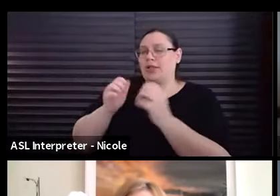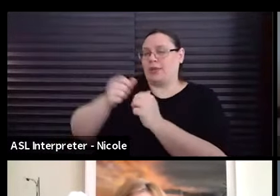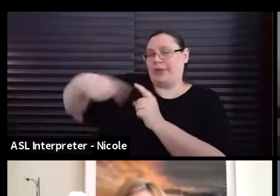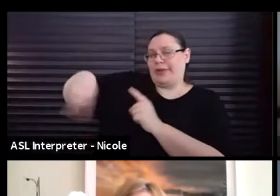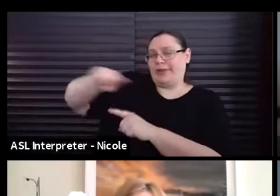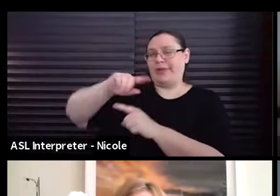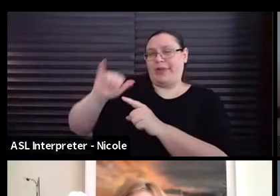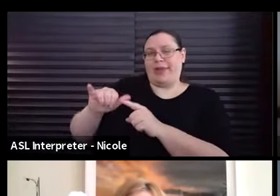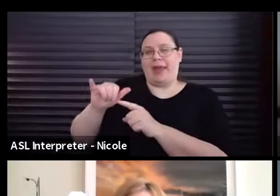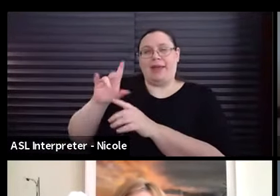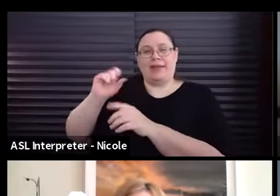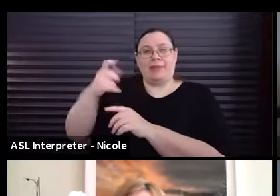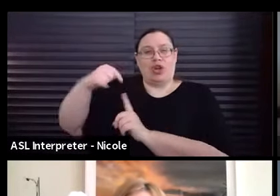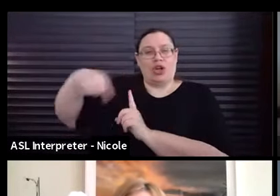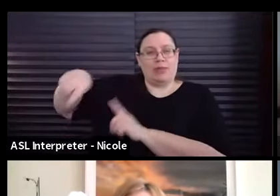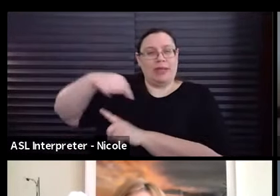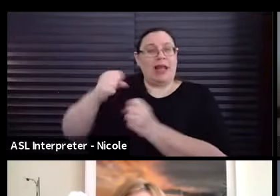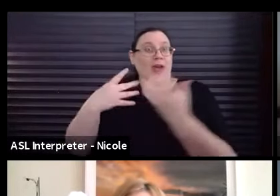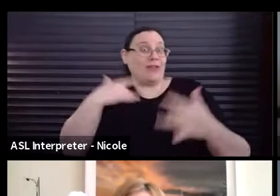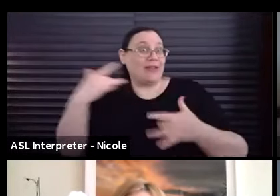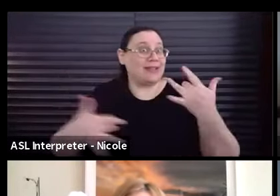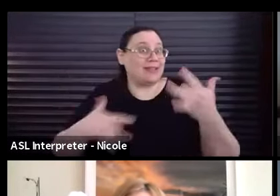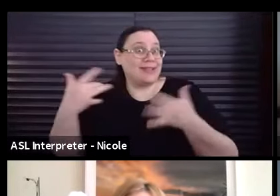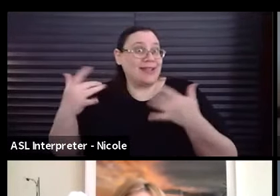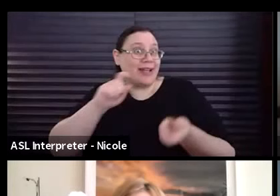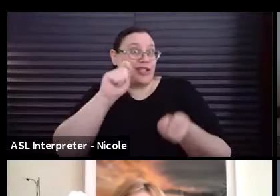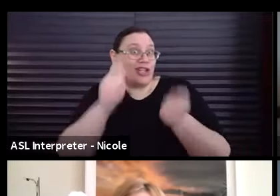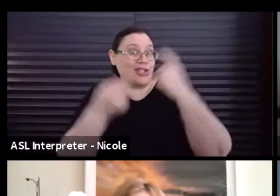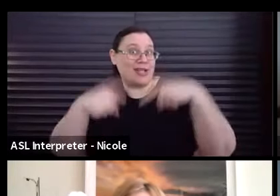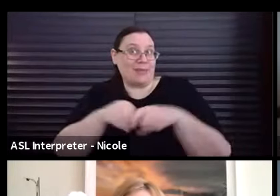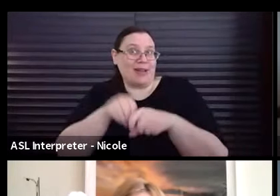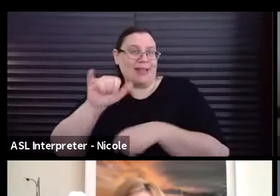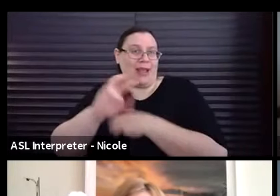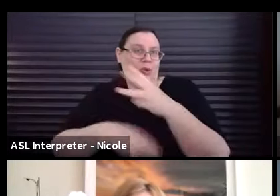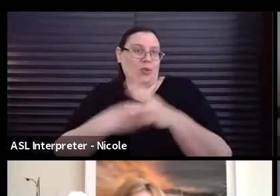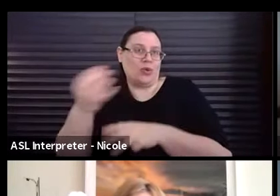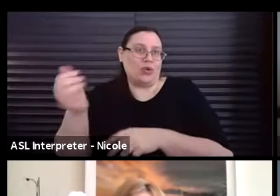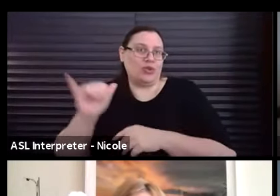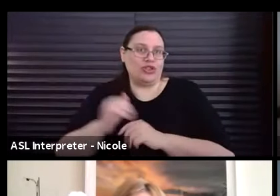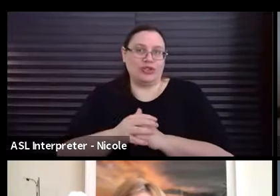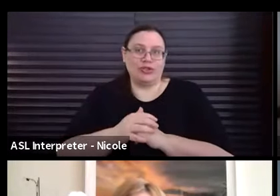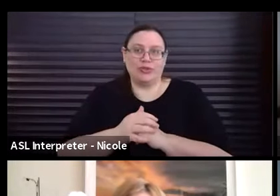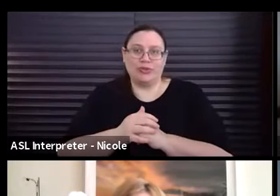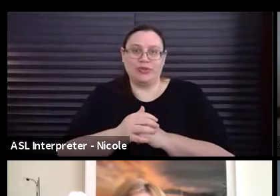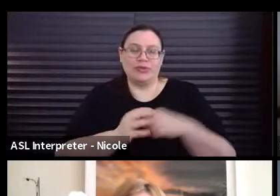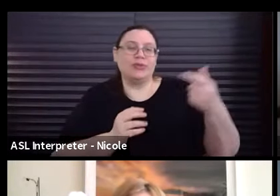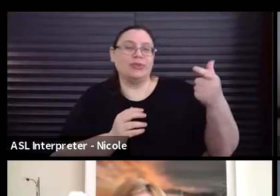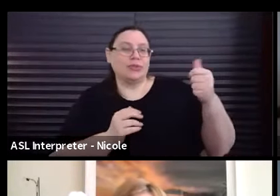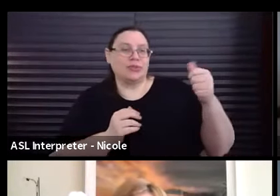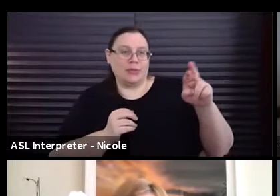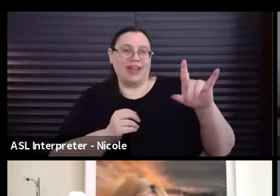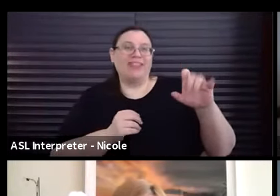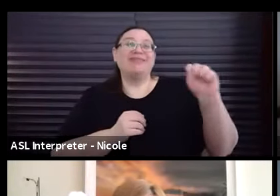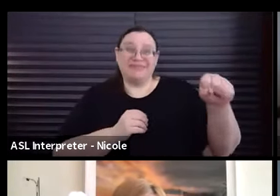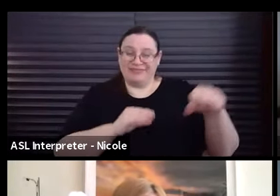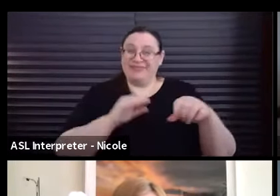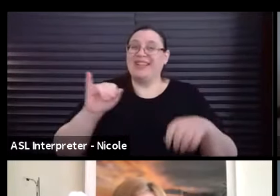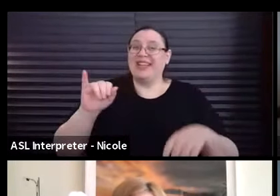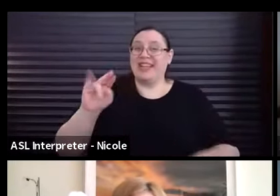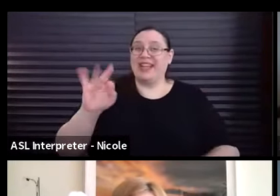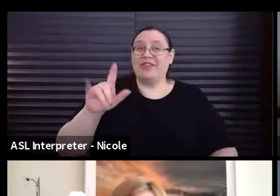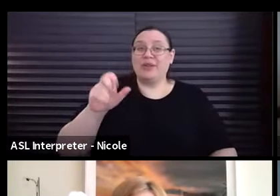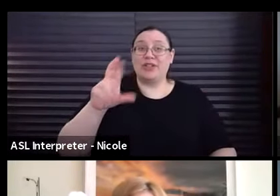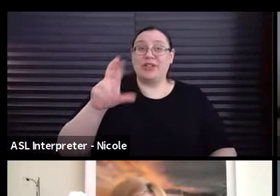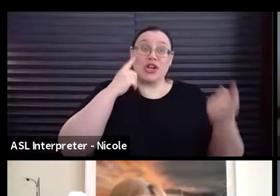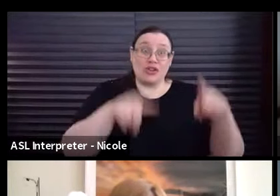with a lot of, you know, exciting, uh, changes in that world too, with, with the new agreement. Yes. The influencer agreement is exciting. That is for another